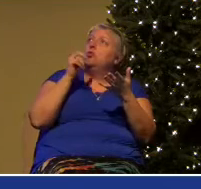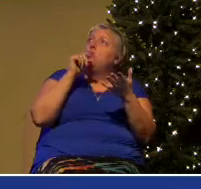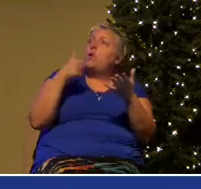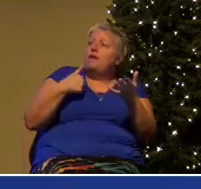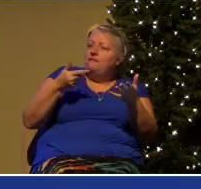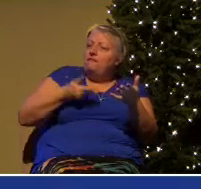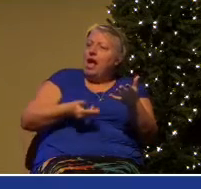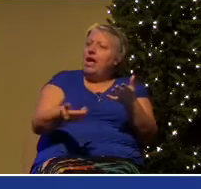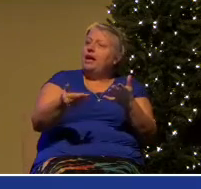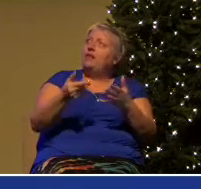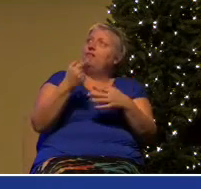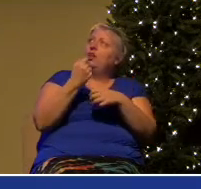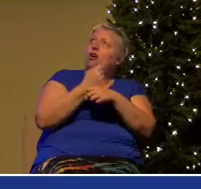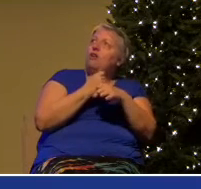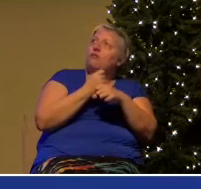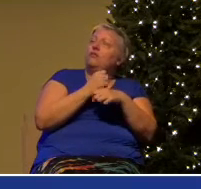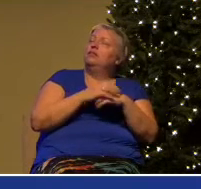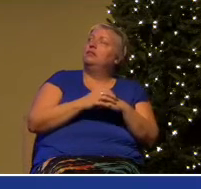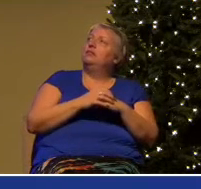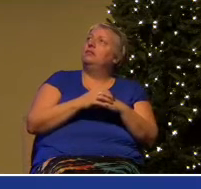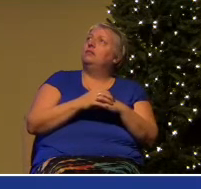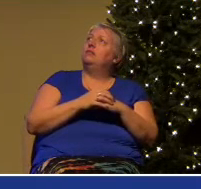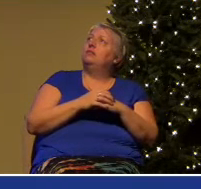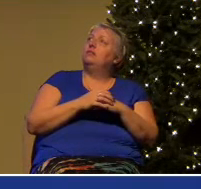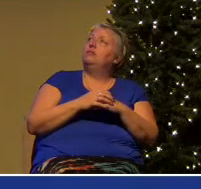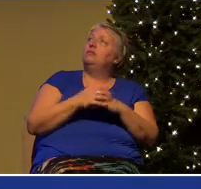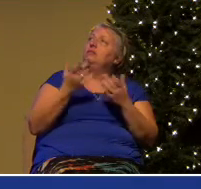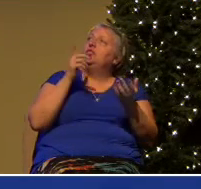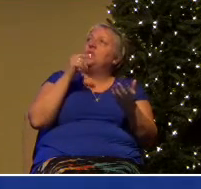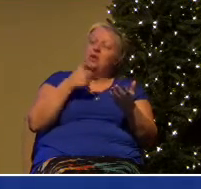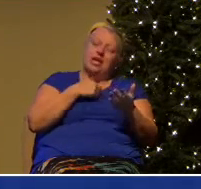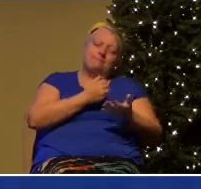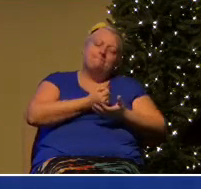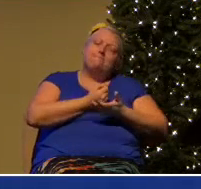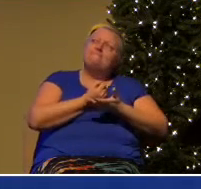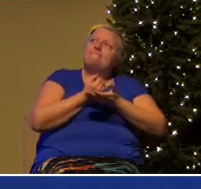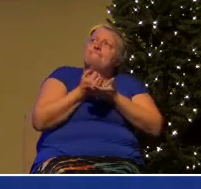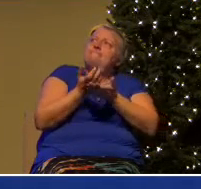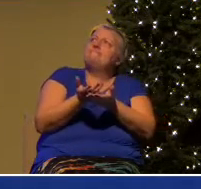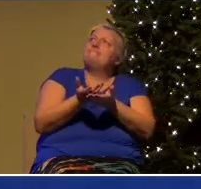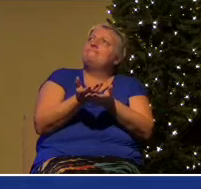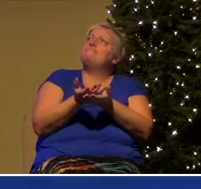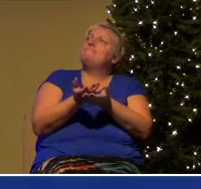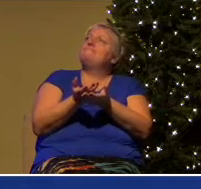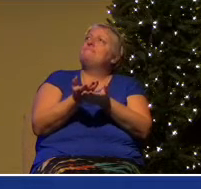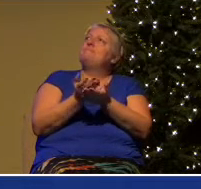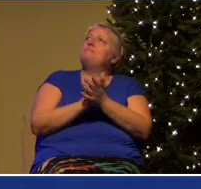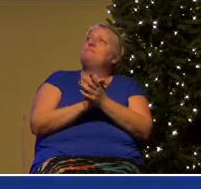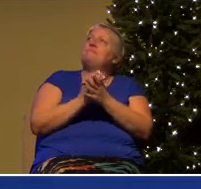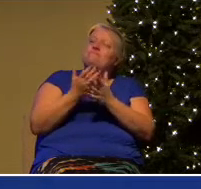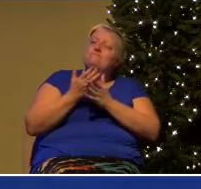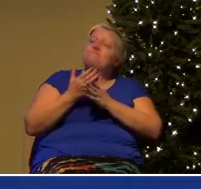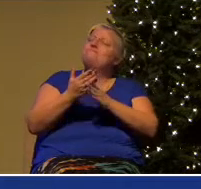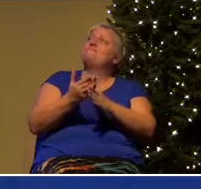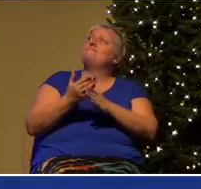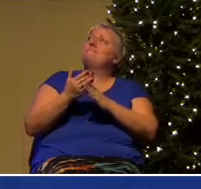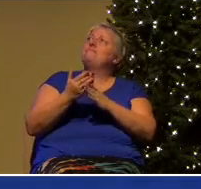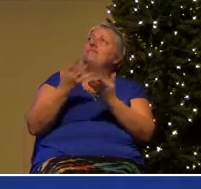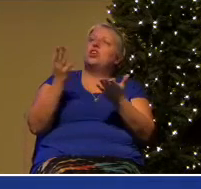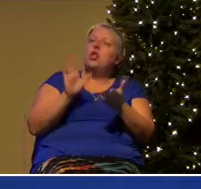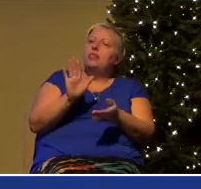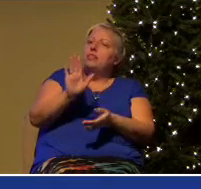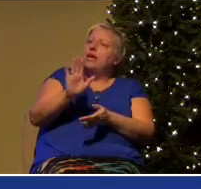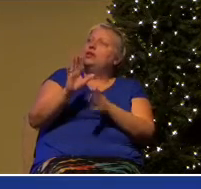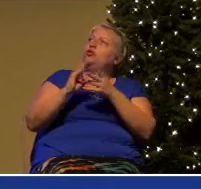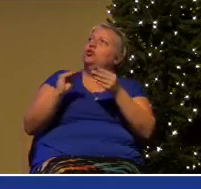coffee? Who should I share my heart with? Whose story do you want me